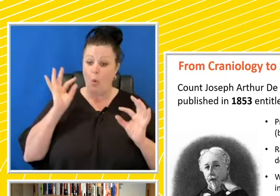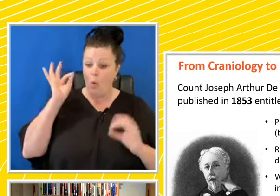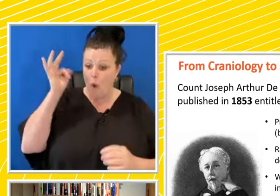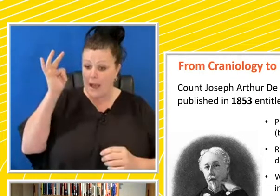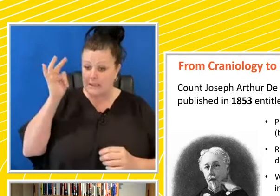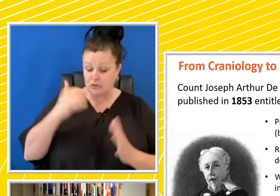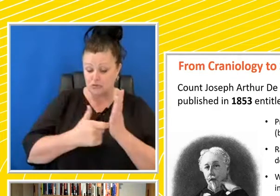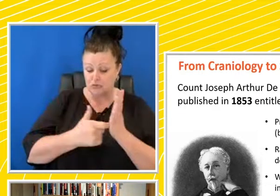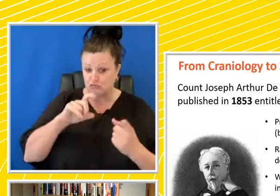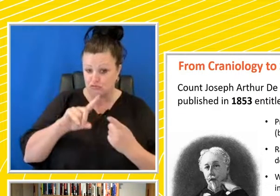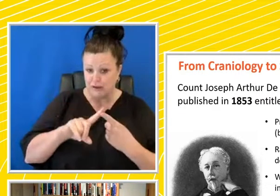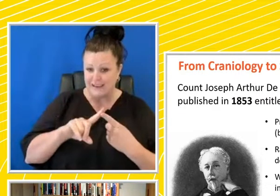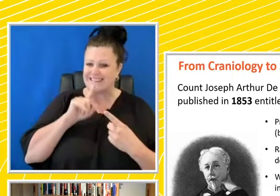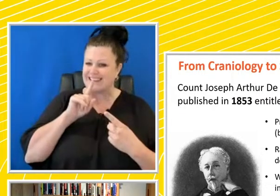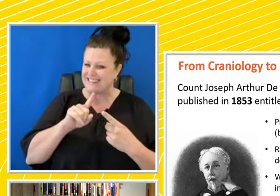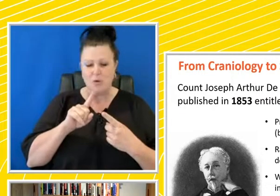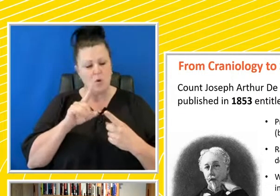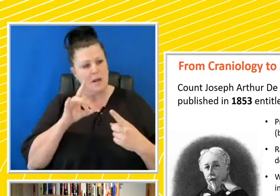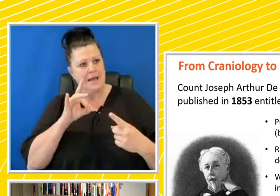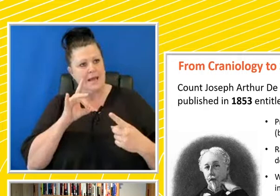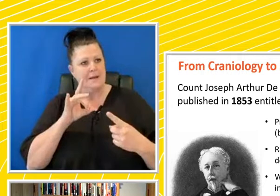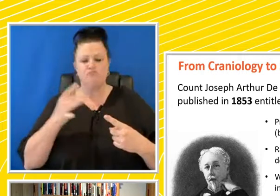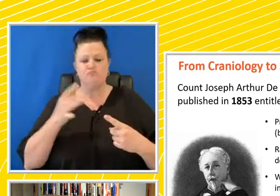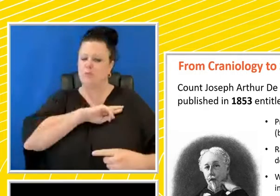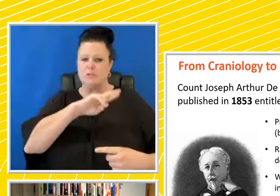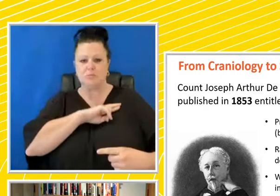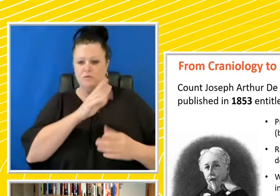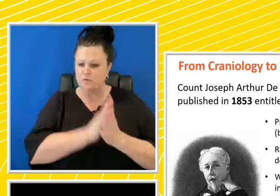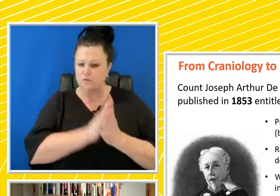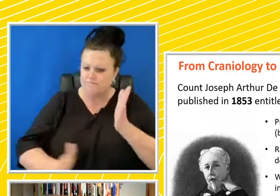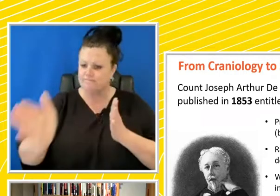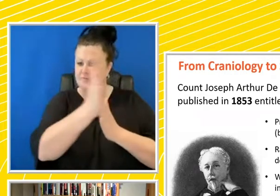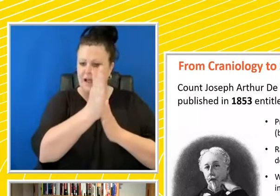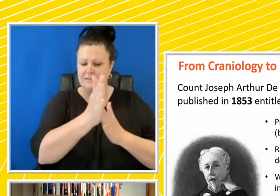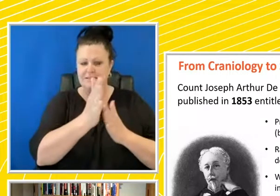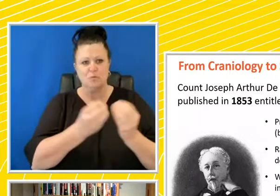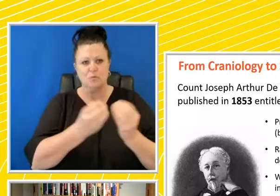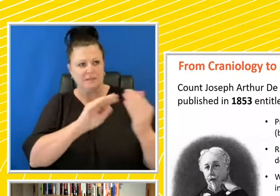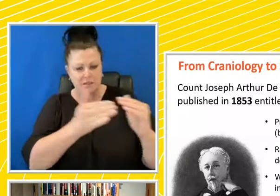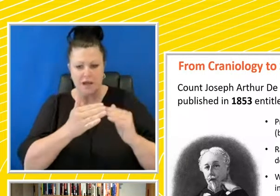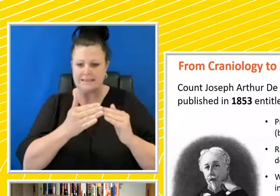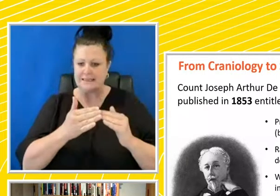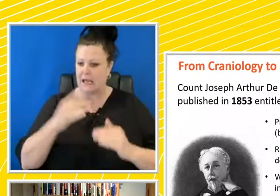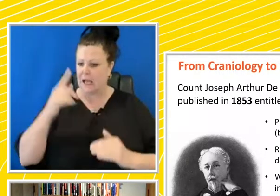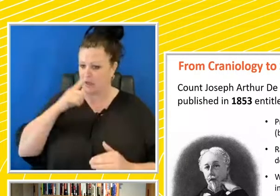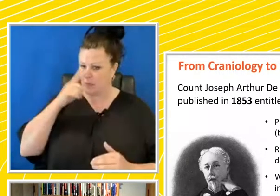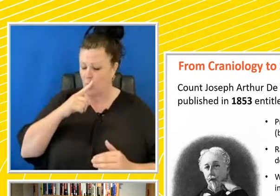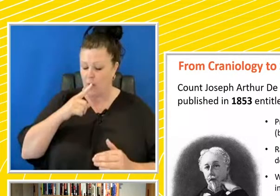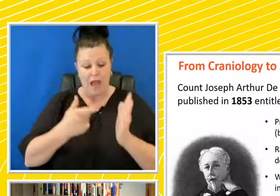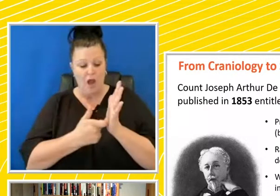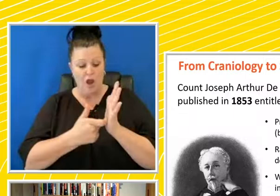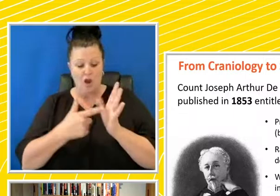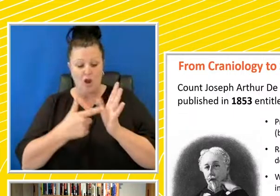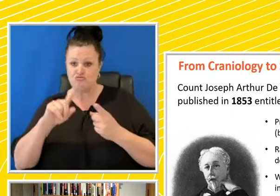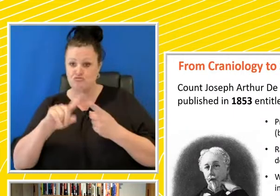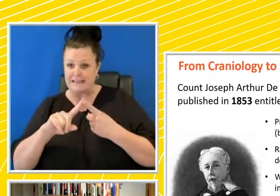responsible for all the great advances in history and civilisation, and this concept of race mixing or